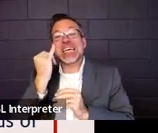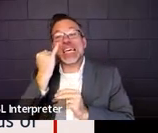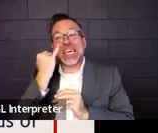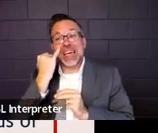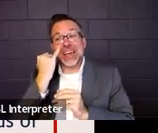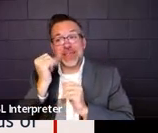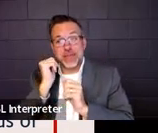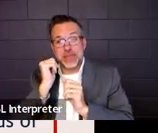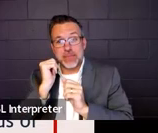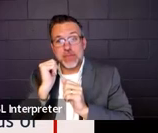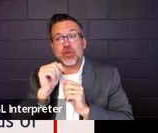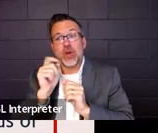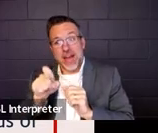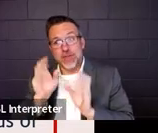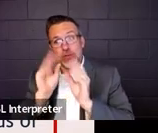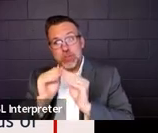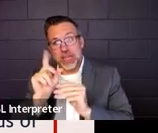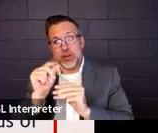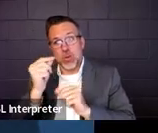be documented in the written notice.